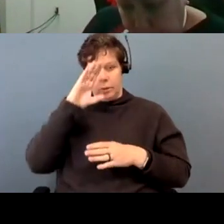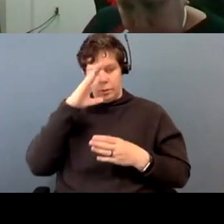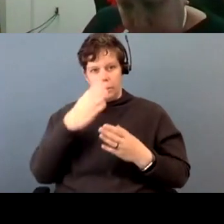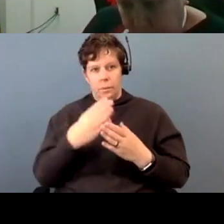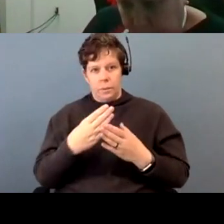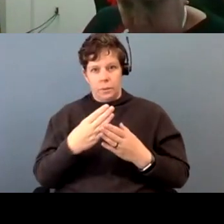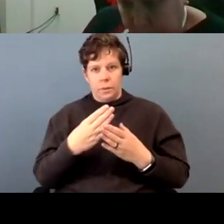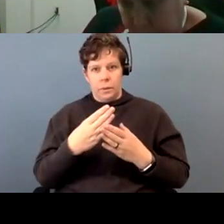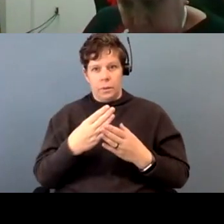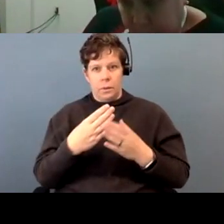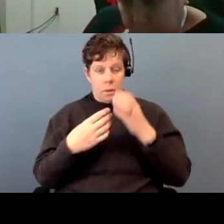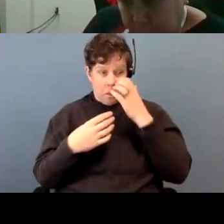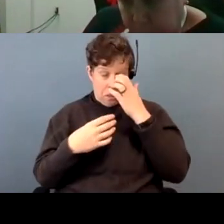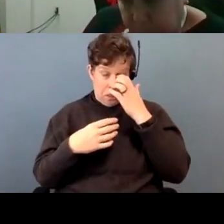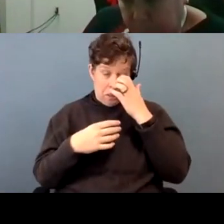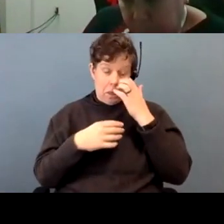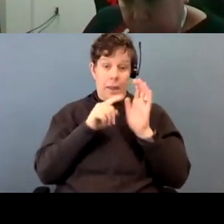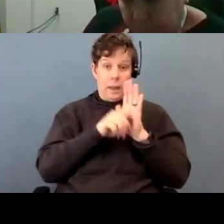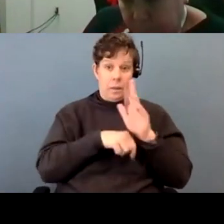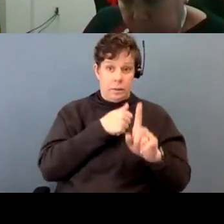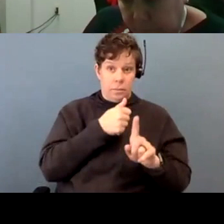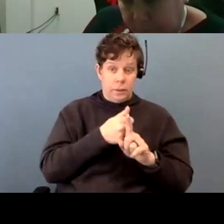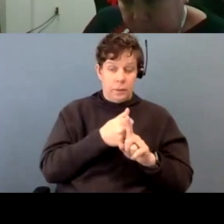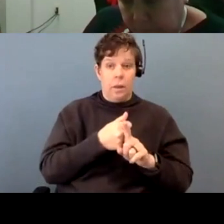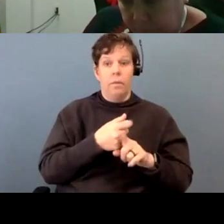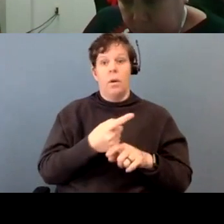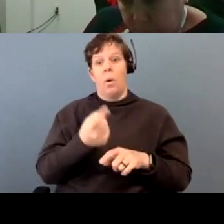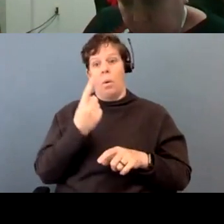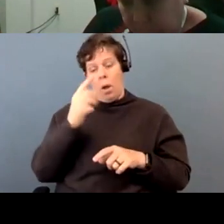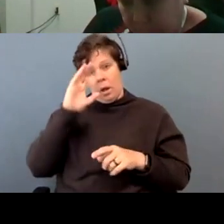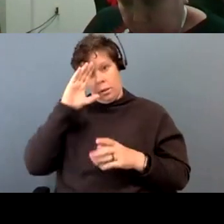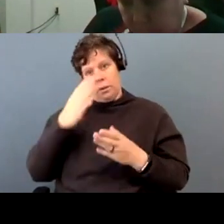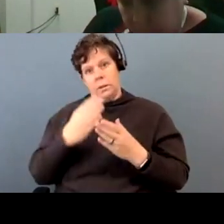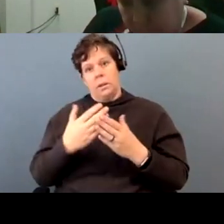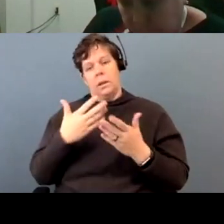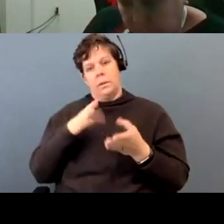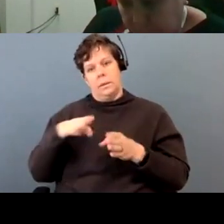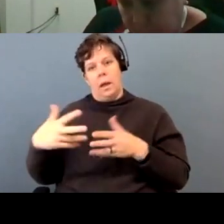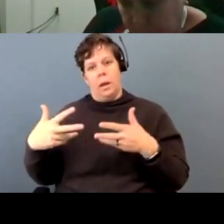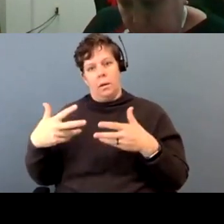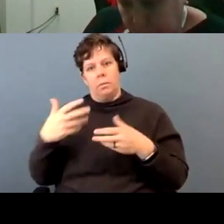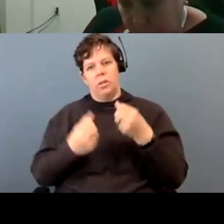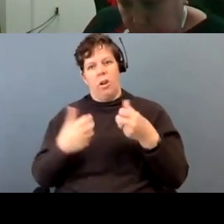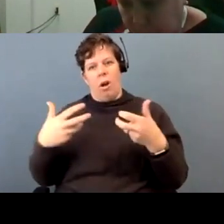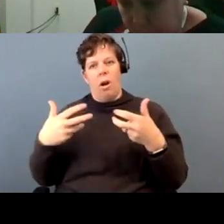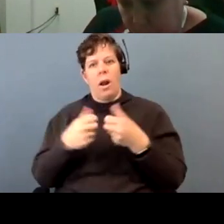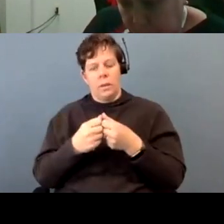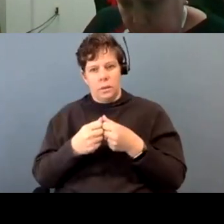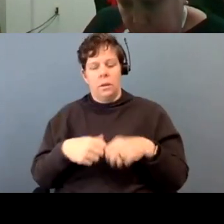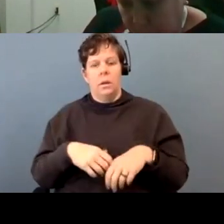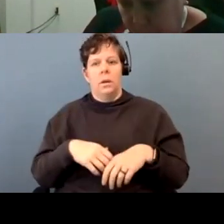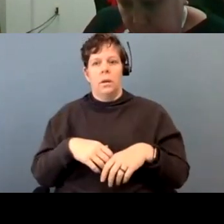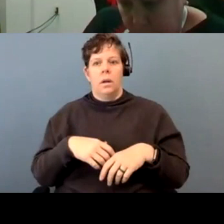car accident. And, you know, it's hard for me to watch mothers go through searching for their missing. Um,